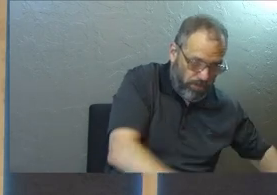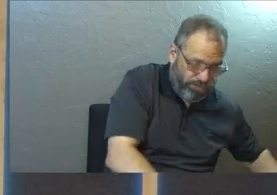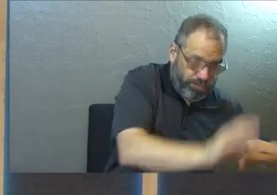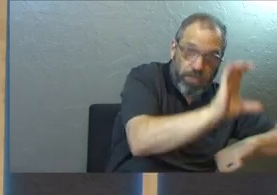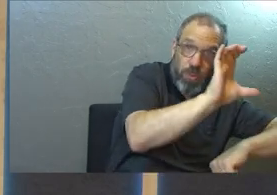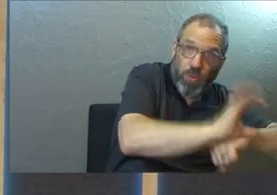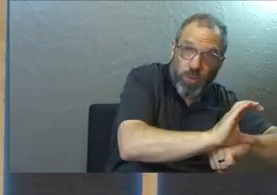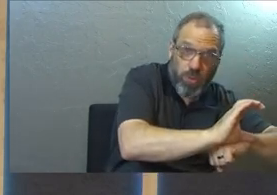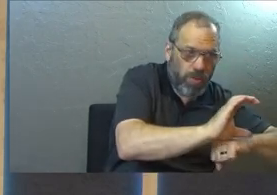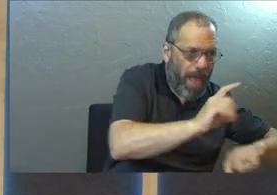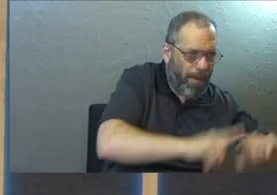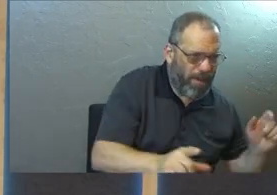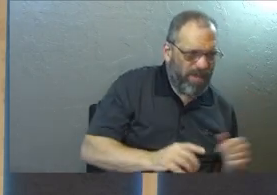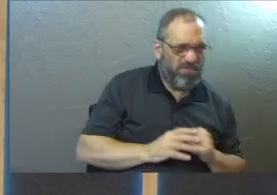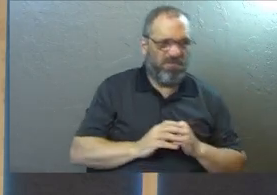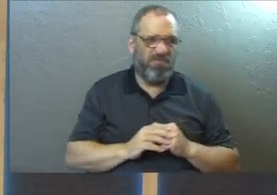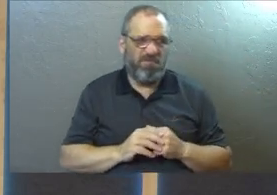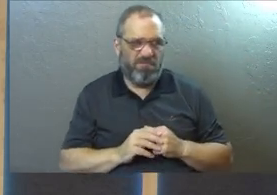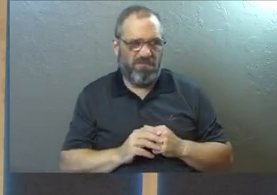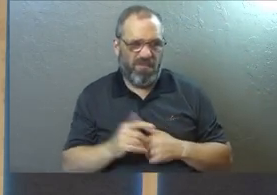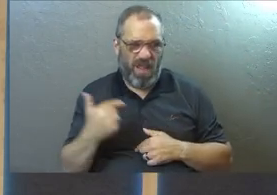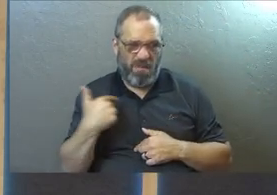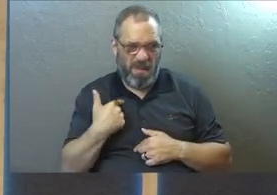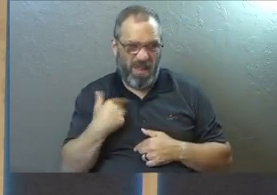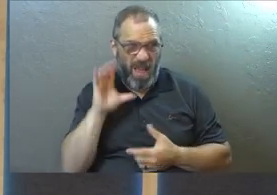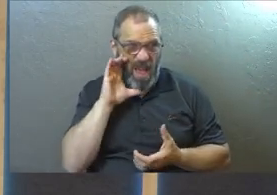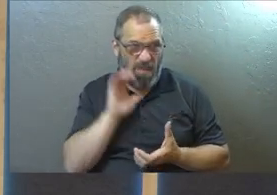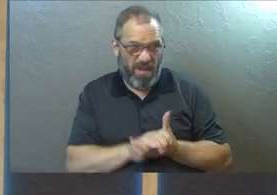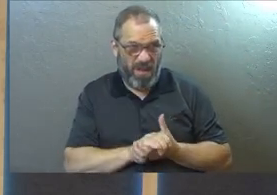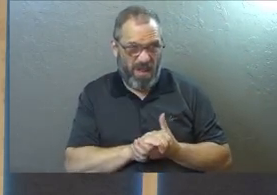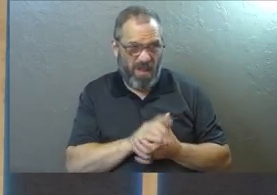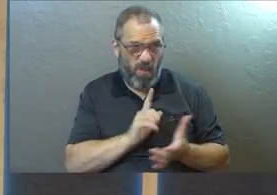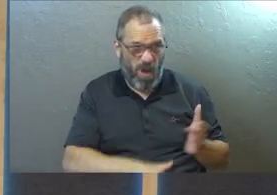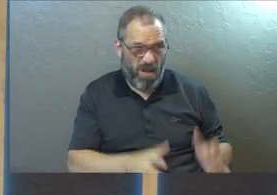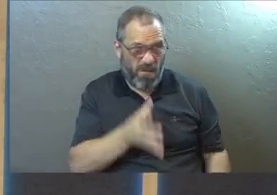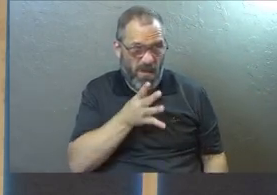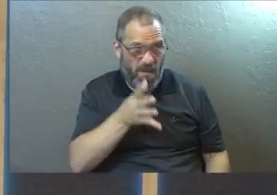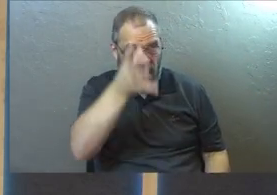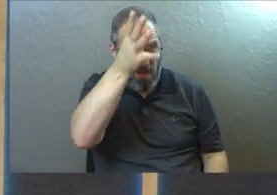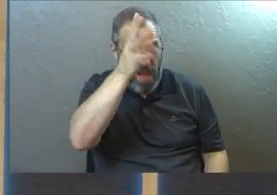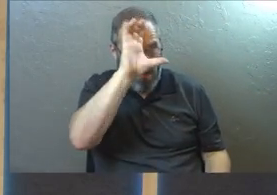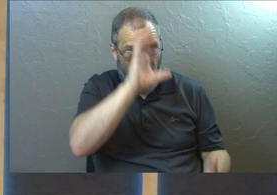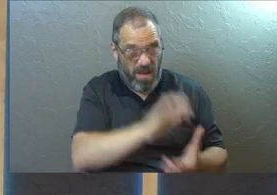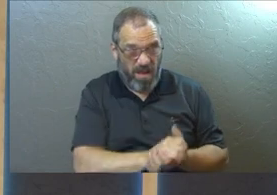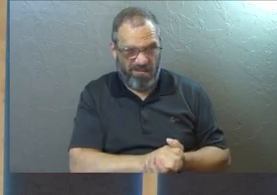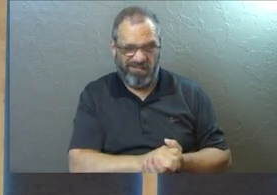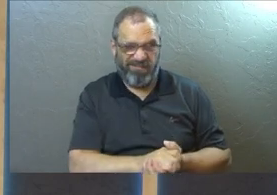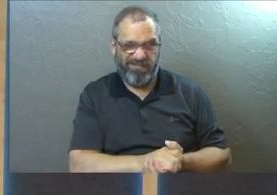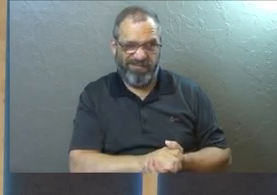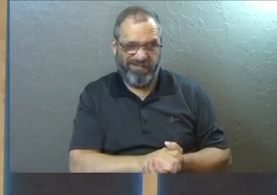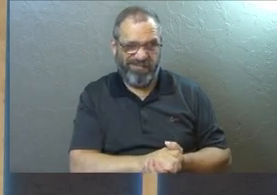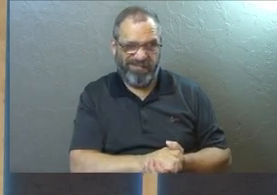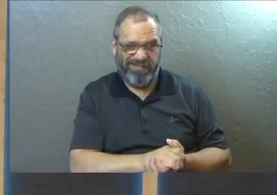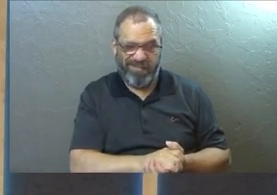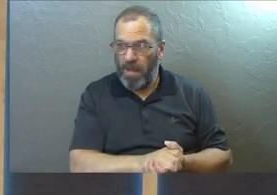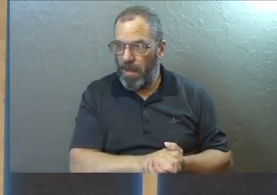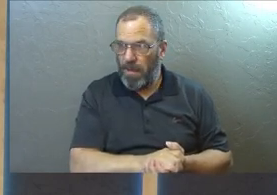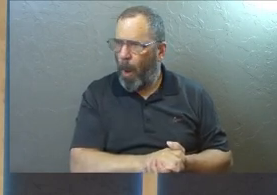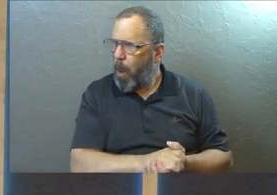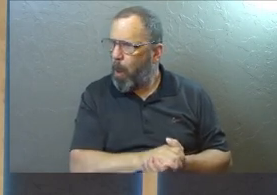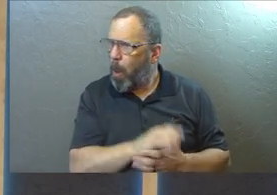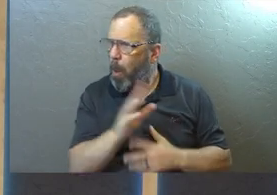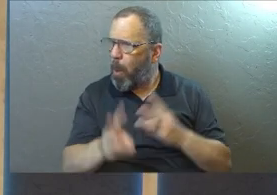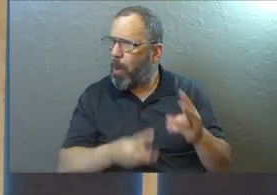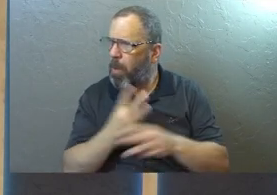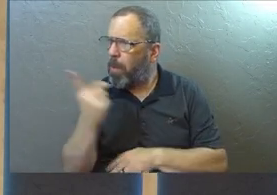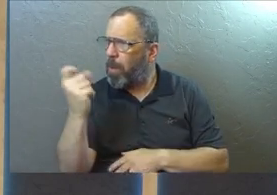in the church, but I wasn't sure whether or not I believed everything that mom and dad believed in. The world was asking some